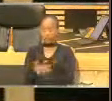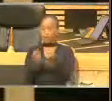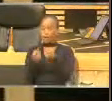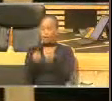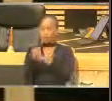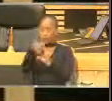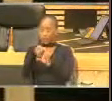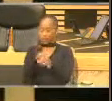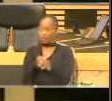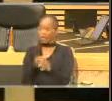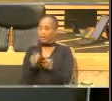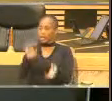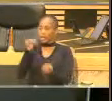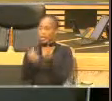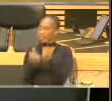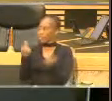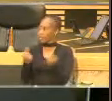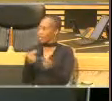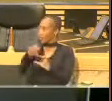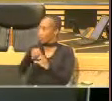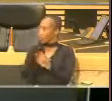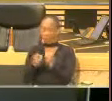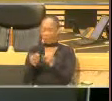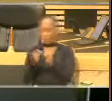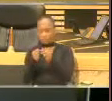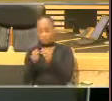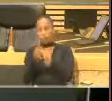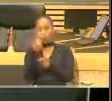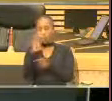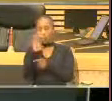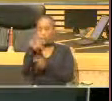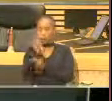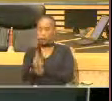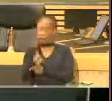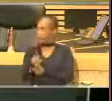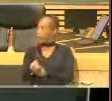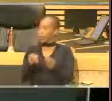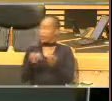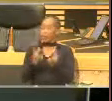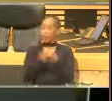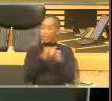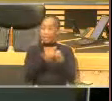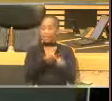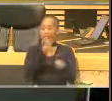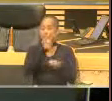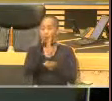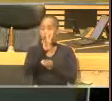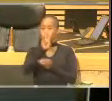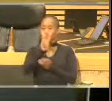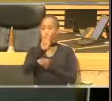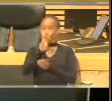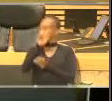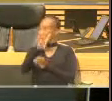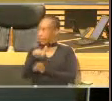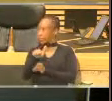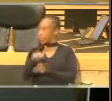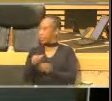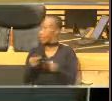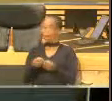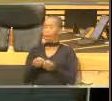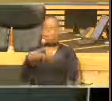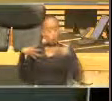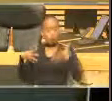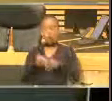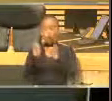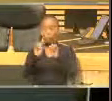totaling close to a billion rent. With the W206, I must say that it has created a lot of opportunity in the